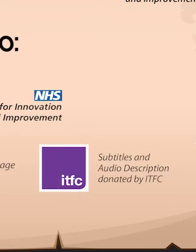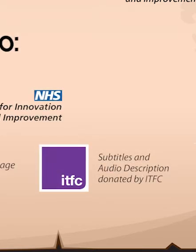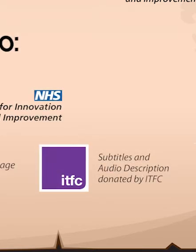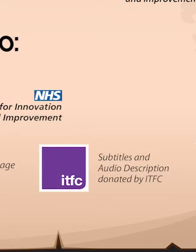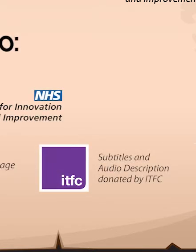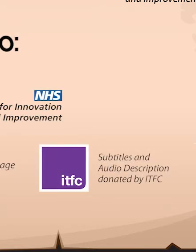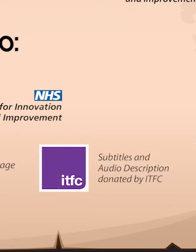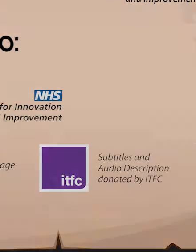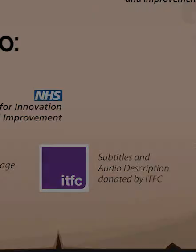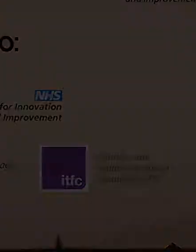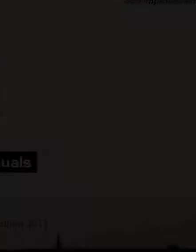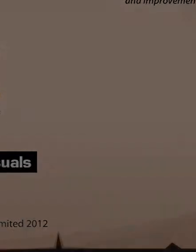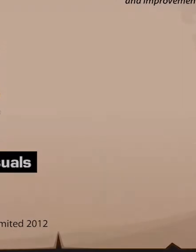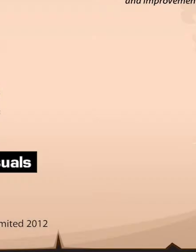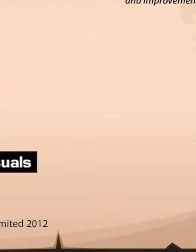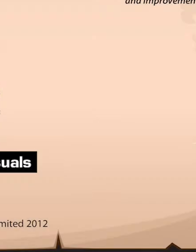such they fromordid for